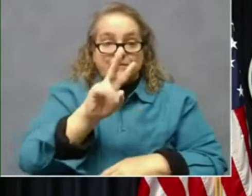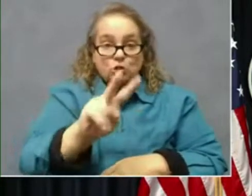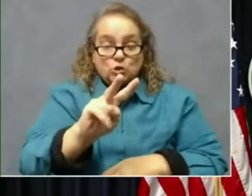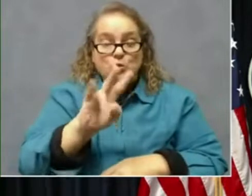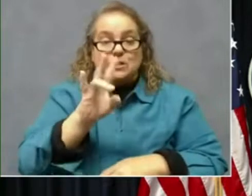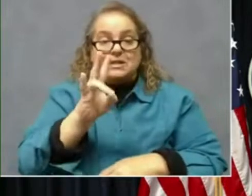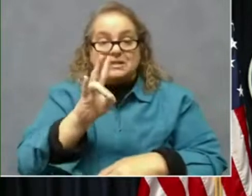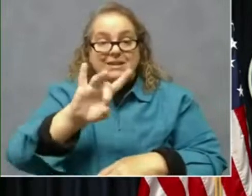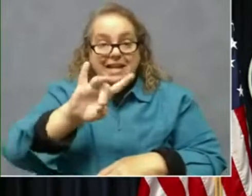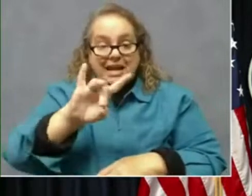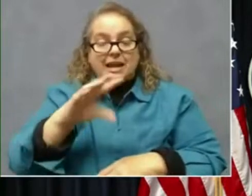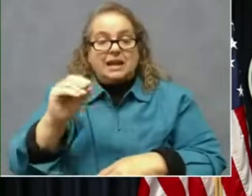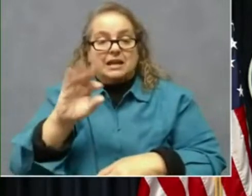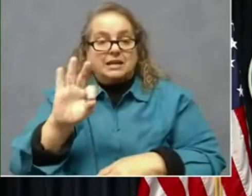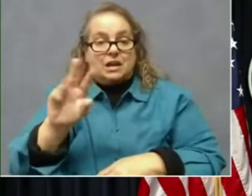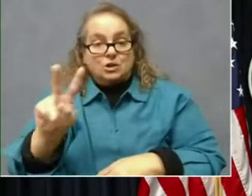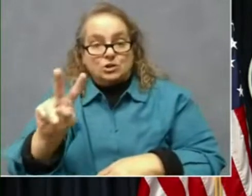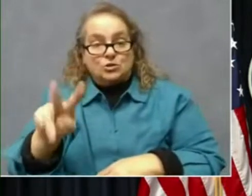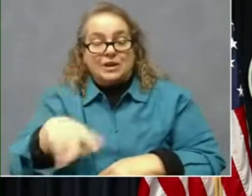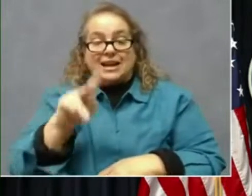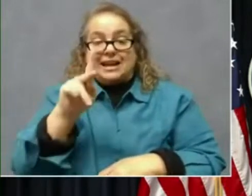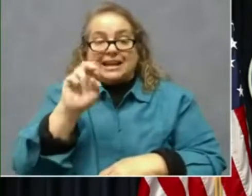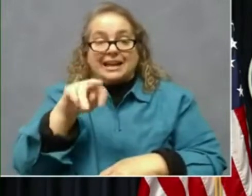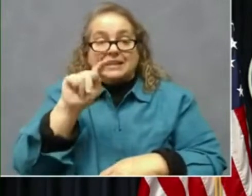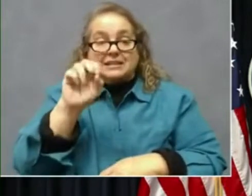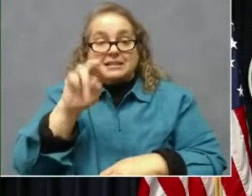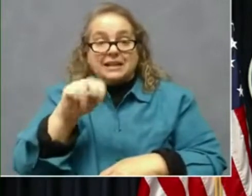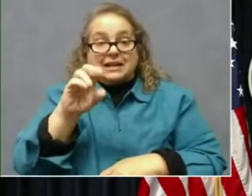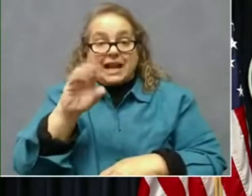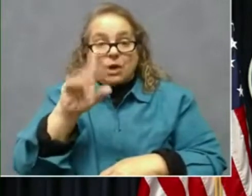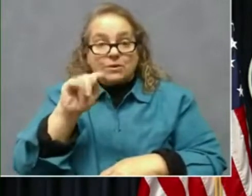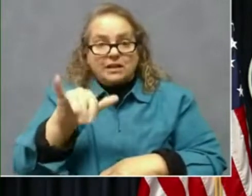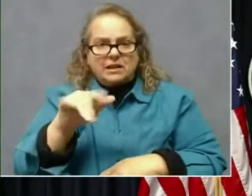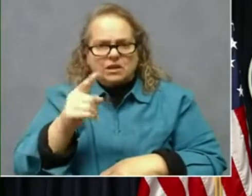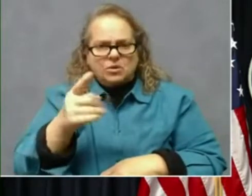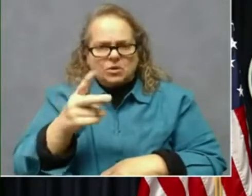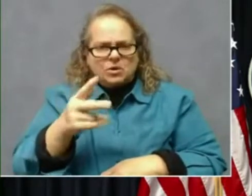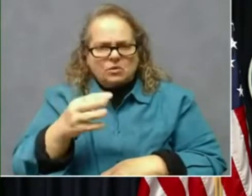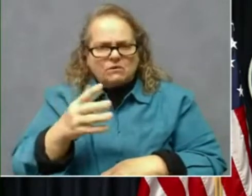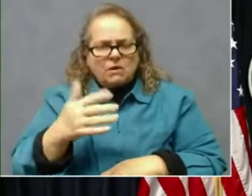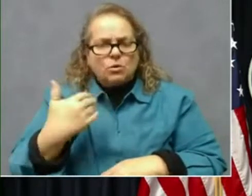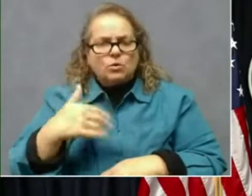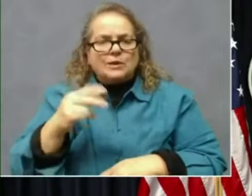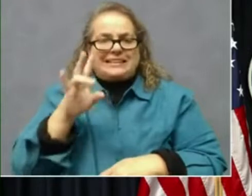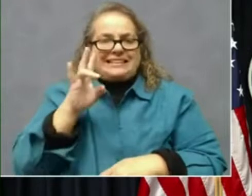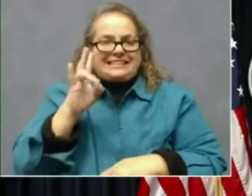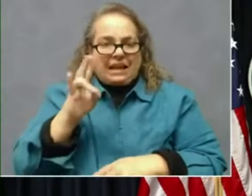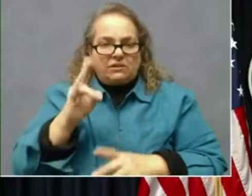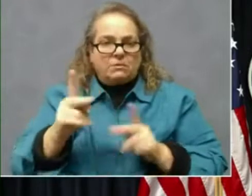92. In Kenton County, lost one, two. Seven individuals,